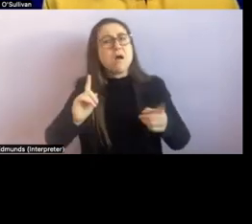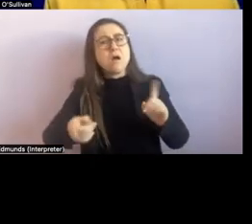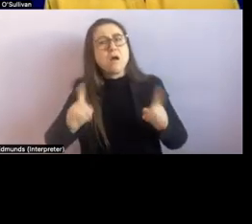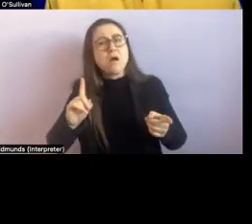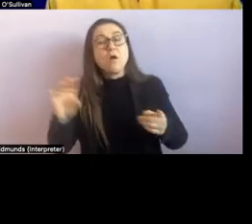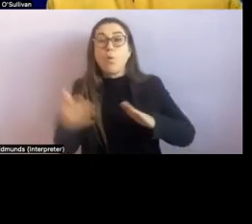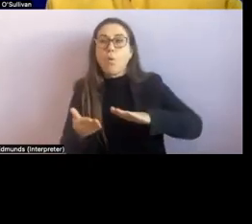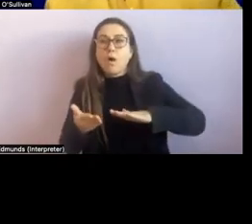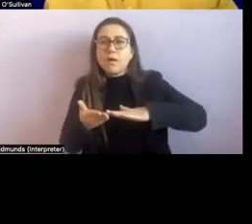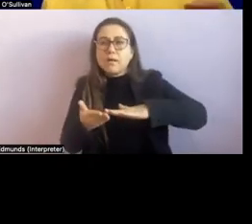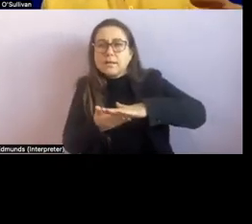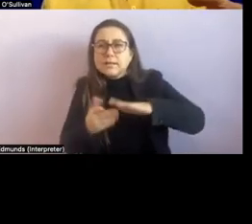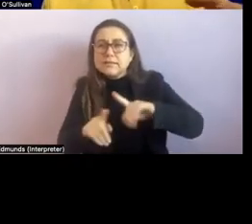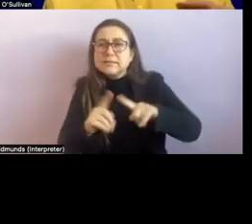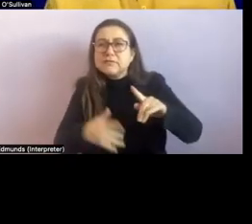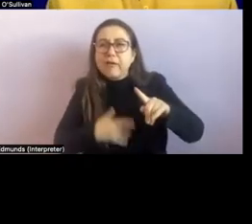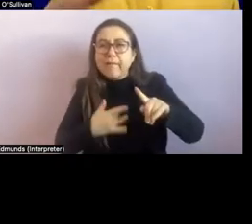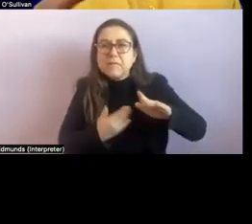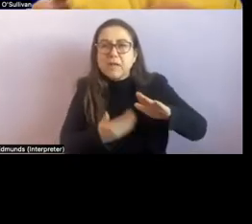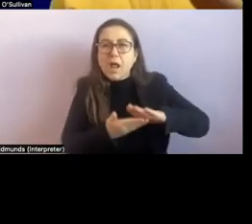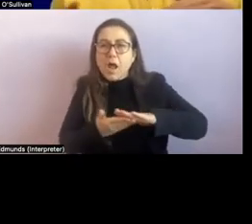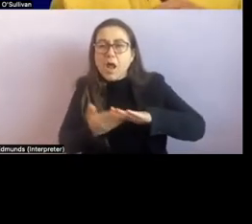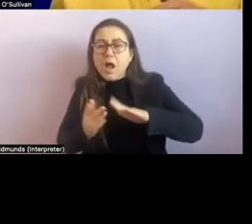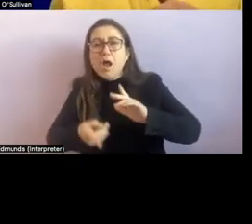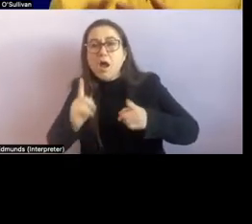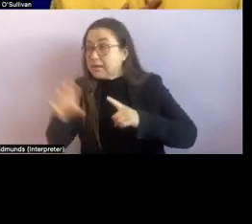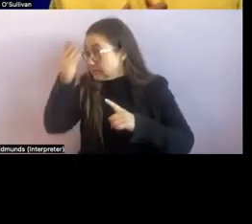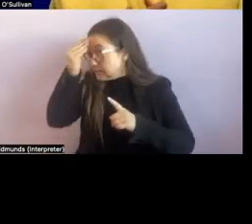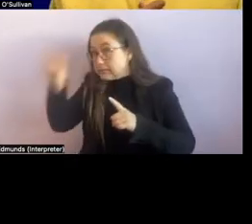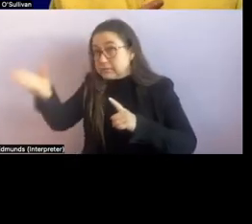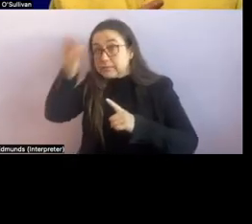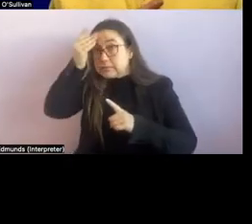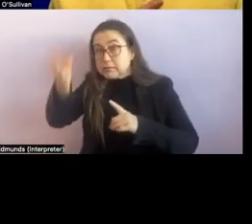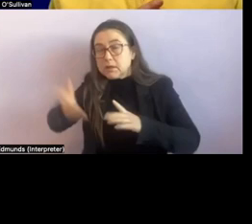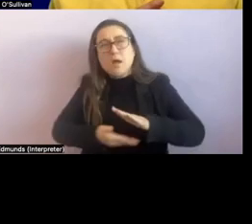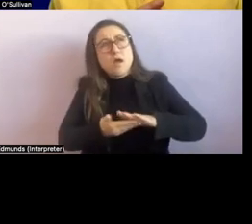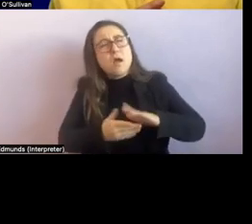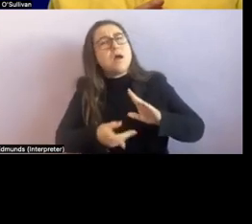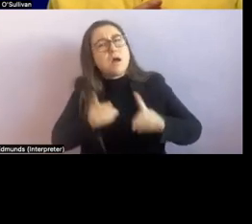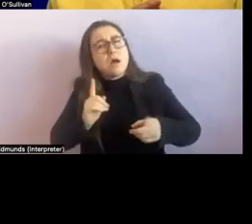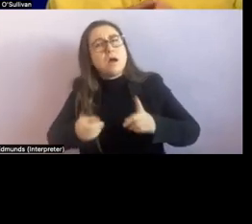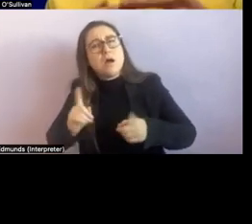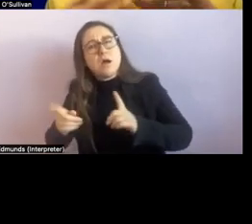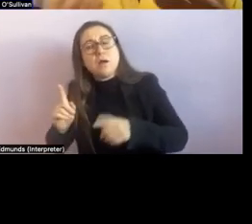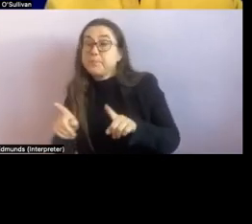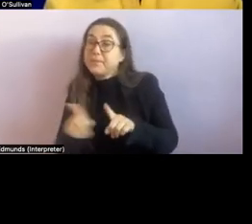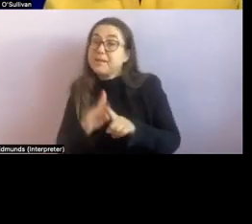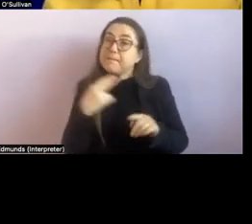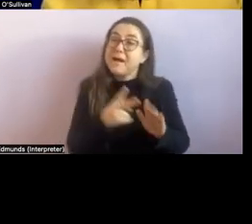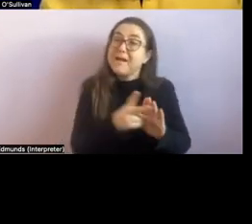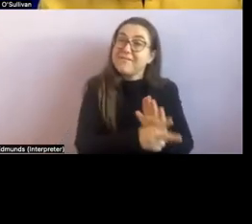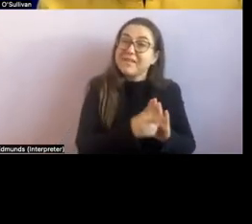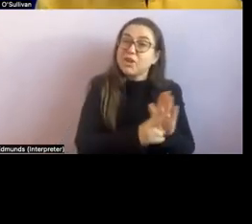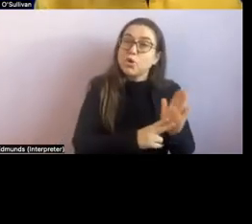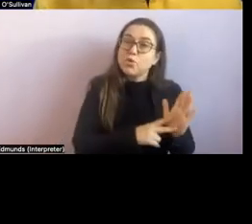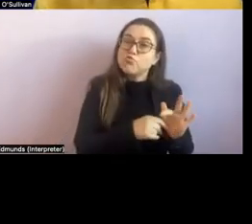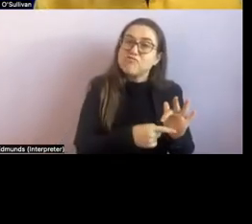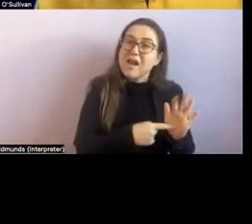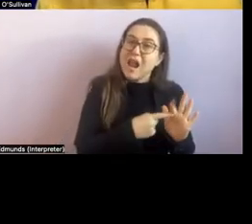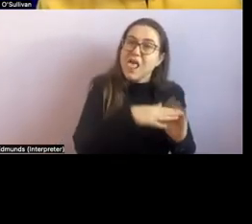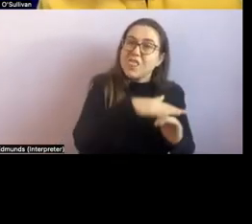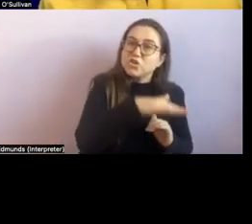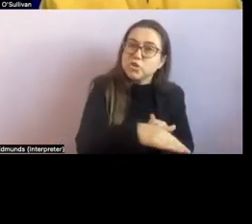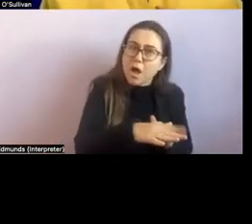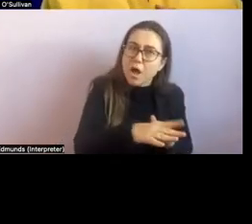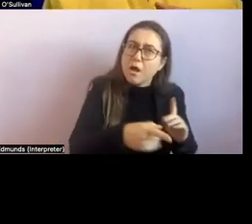underfoot um we saw that in in the different surface changes in in norelle's videos um but continuing that with adults that you might